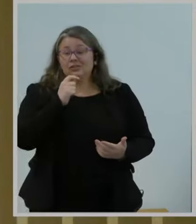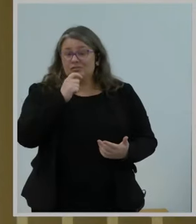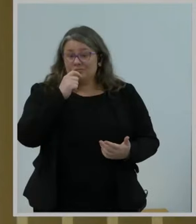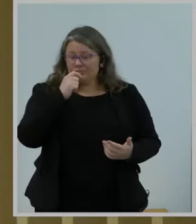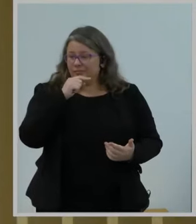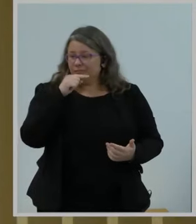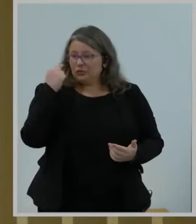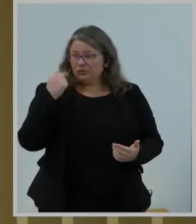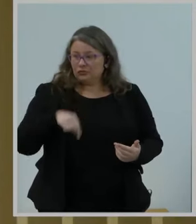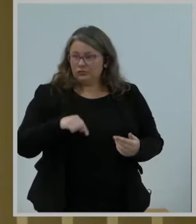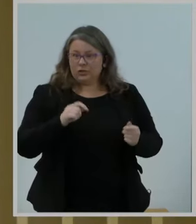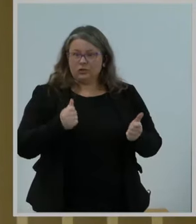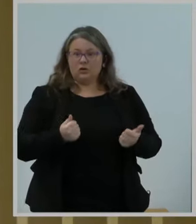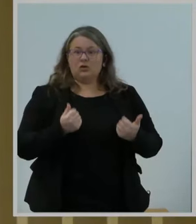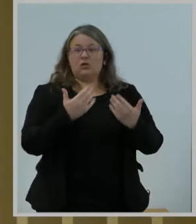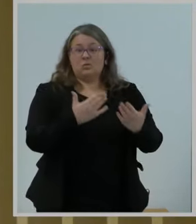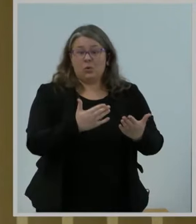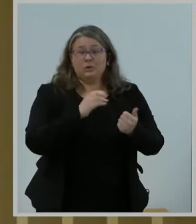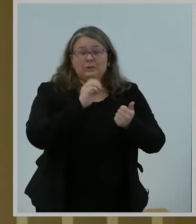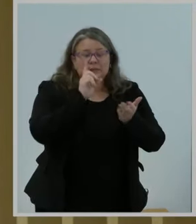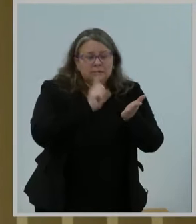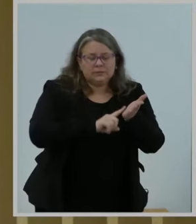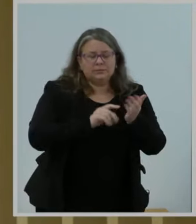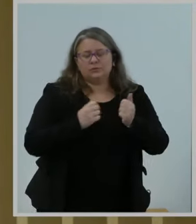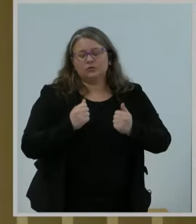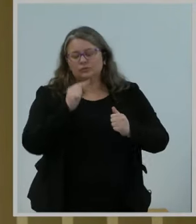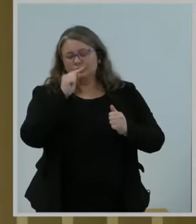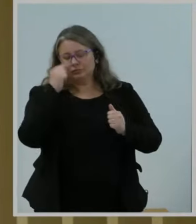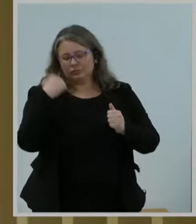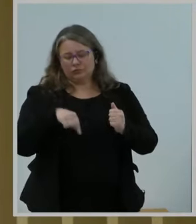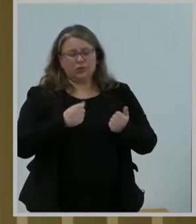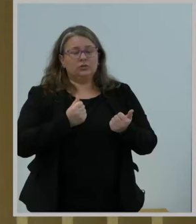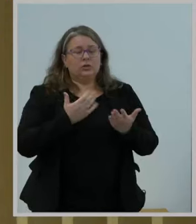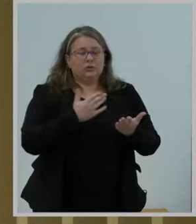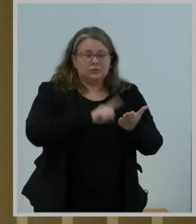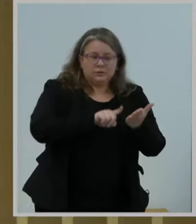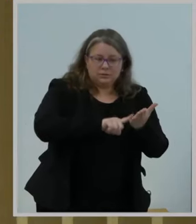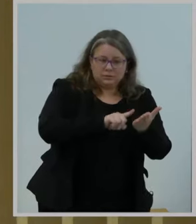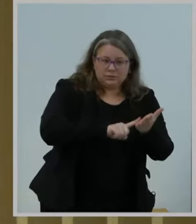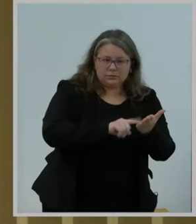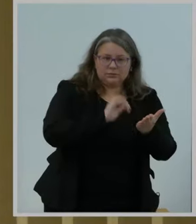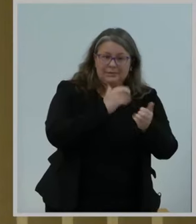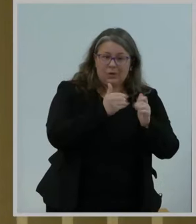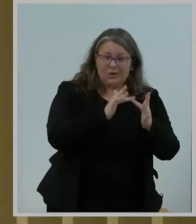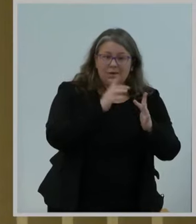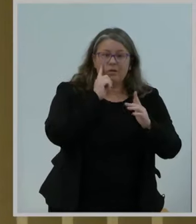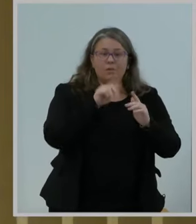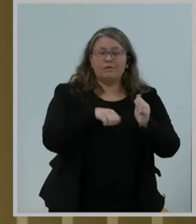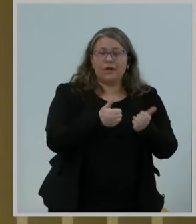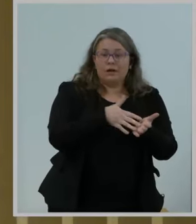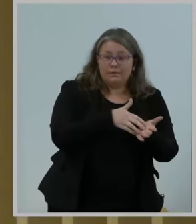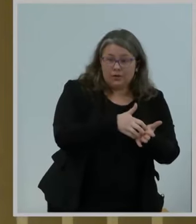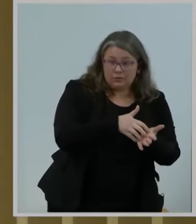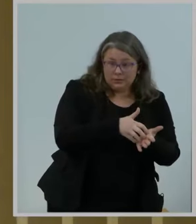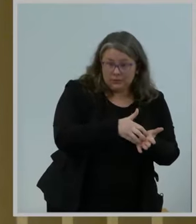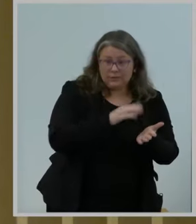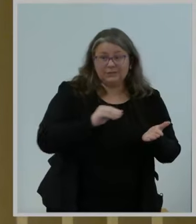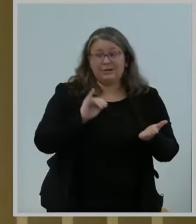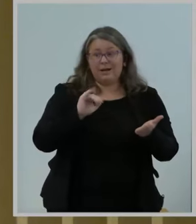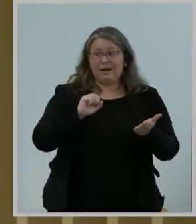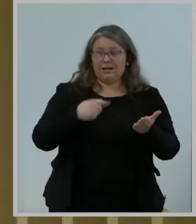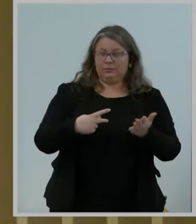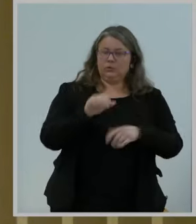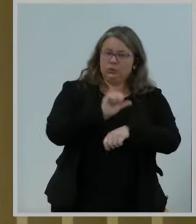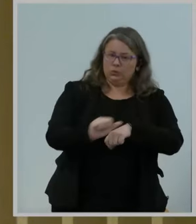launch a crippling cyber attack. ISPs are working hard, good on them, to protect their networks. We're